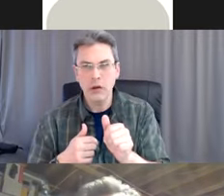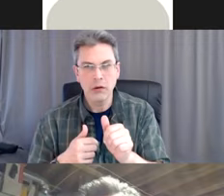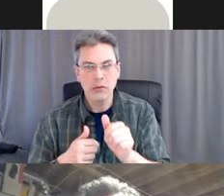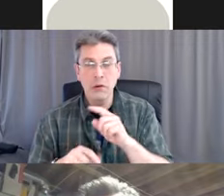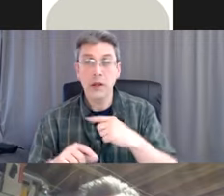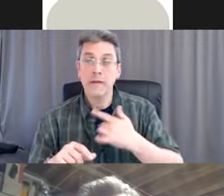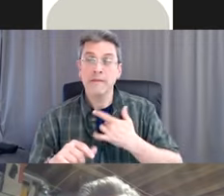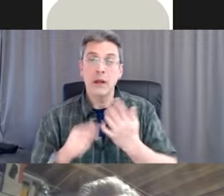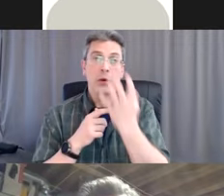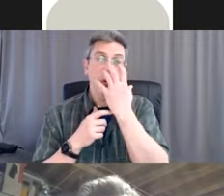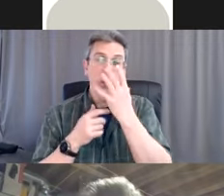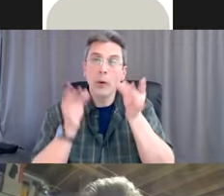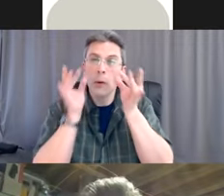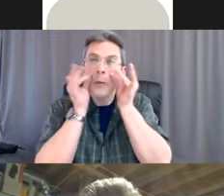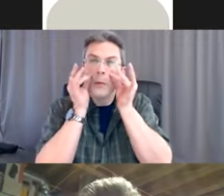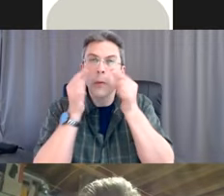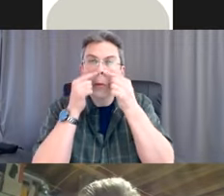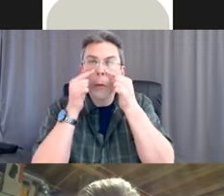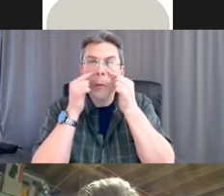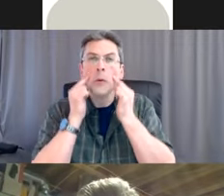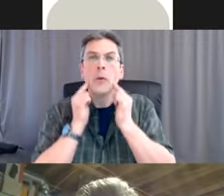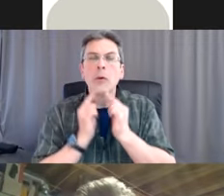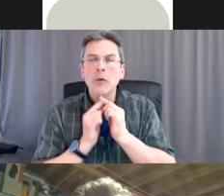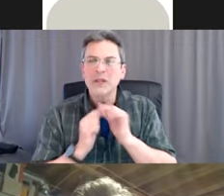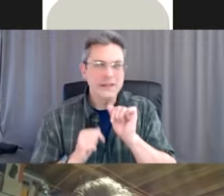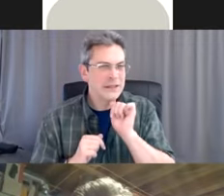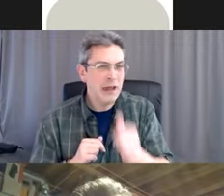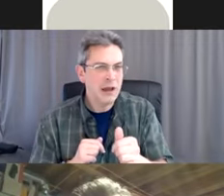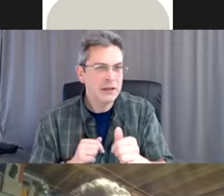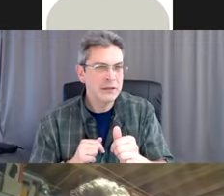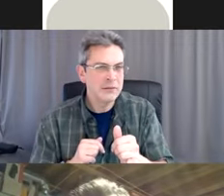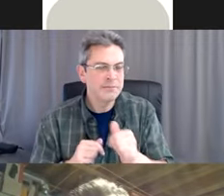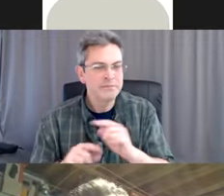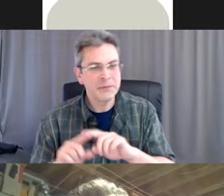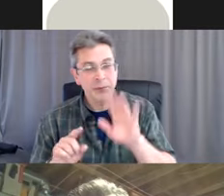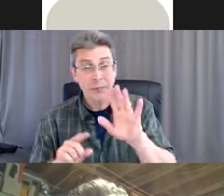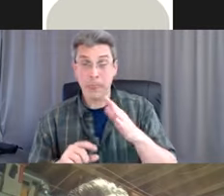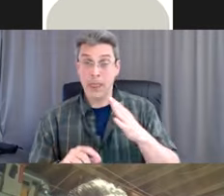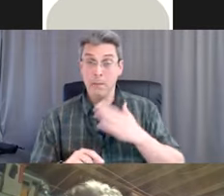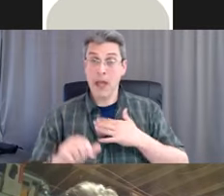of a fit. So I don't have a scientific answer for you, but I hope that helps.